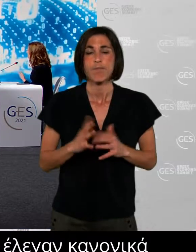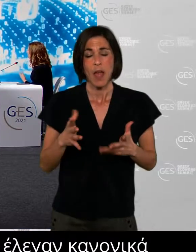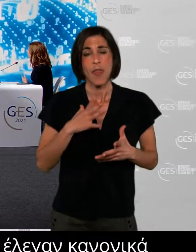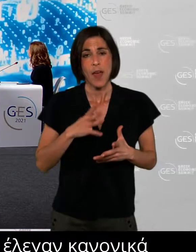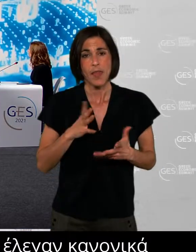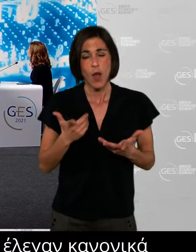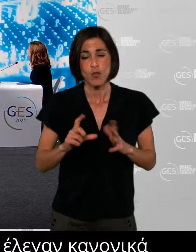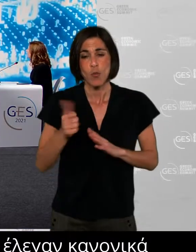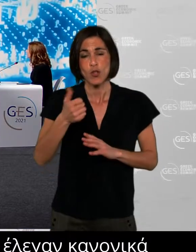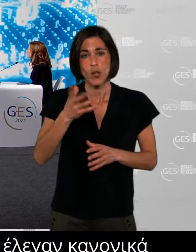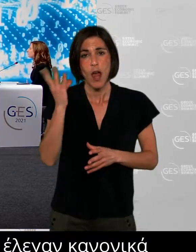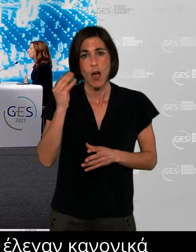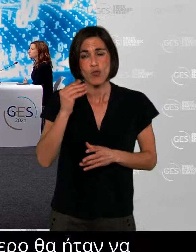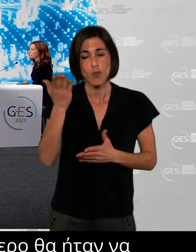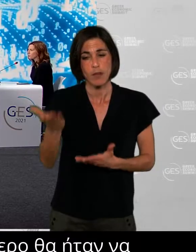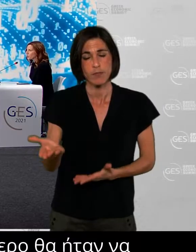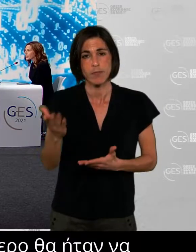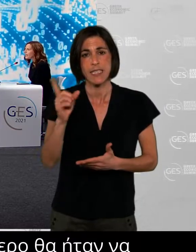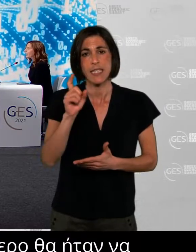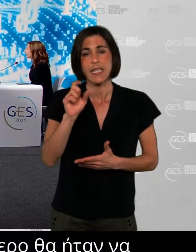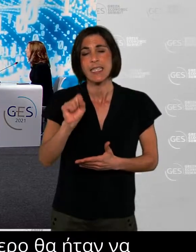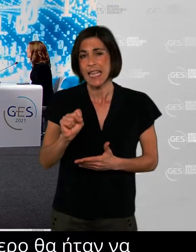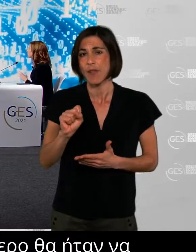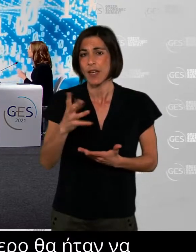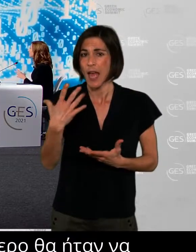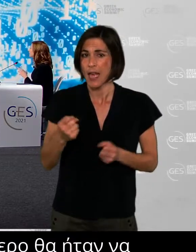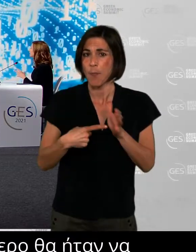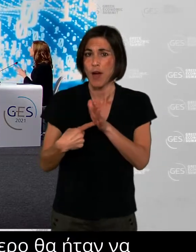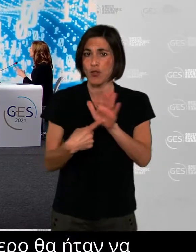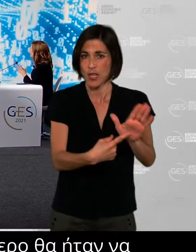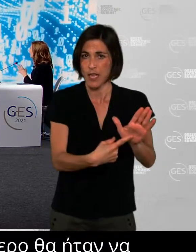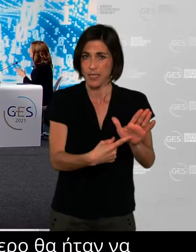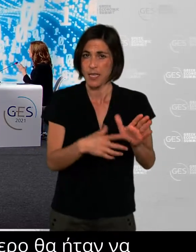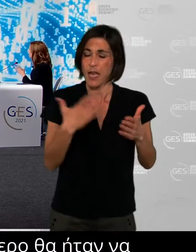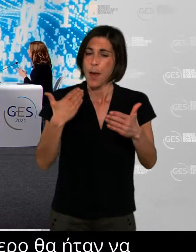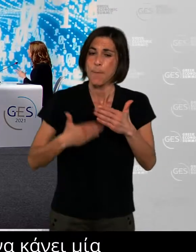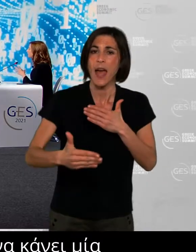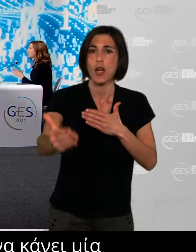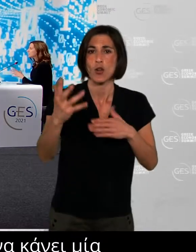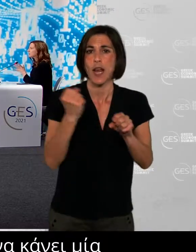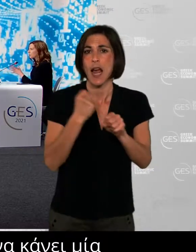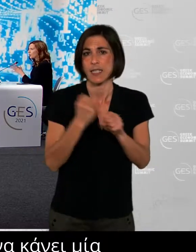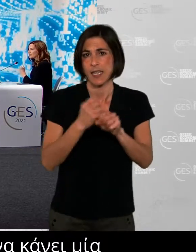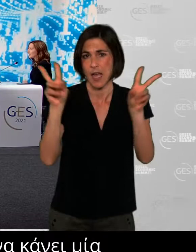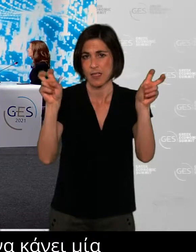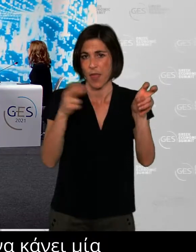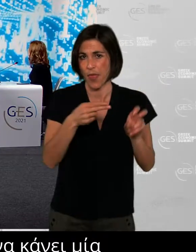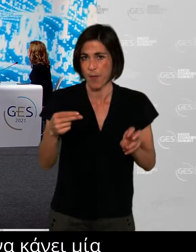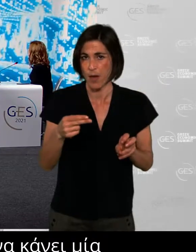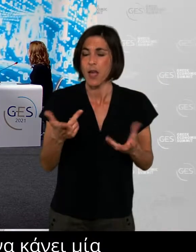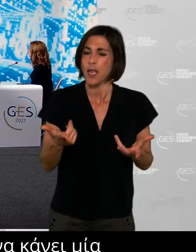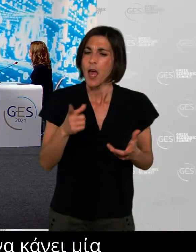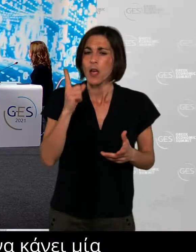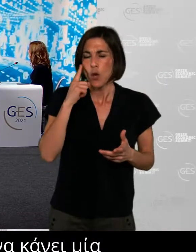a presentation of a study for the future of work and I believe this will be the ideal basis for our discussion.